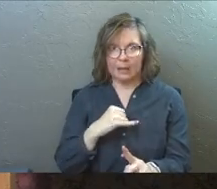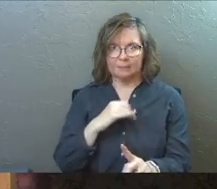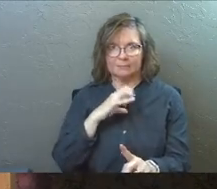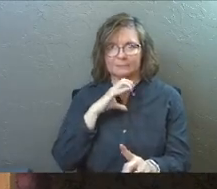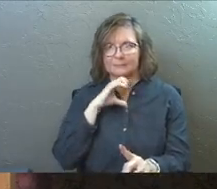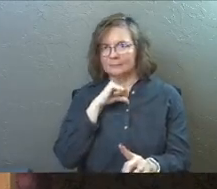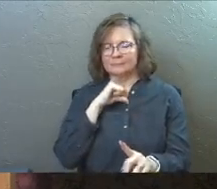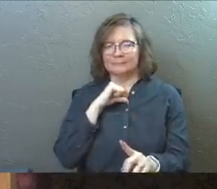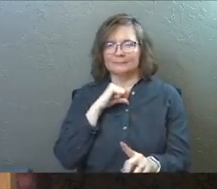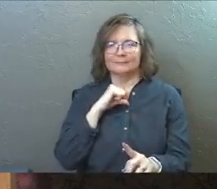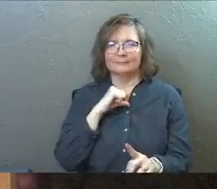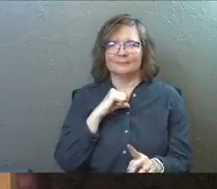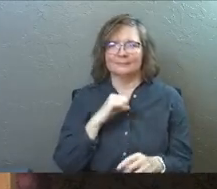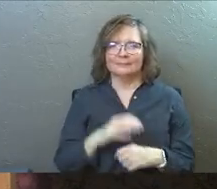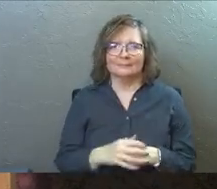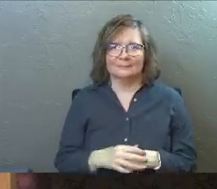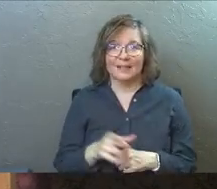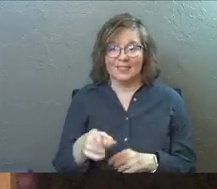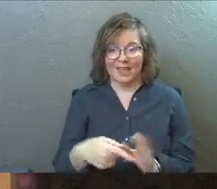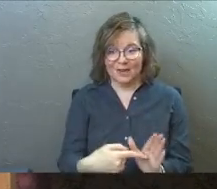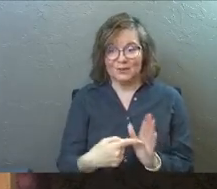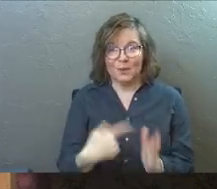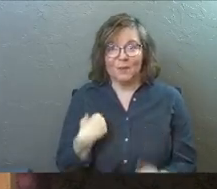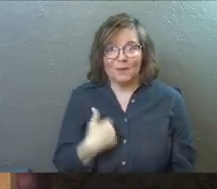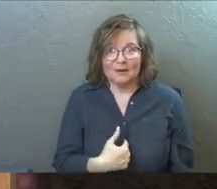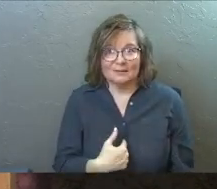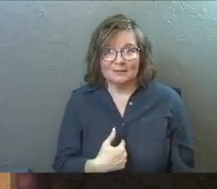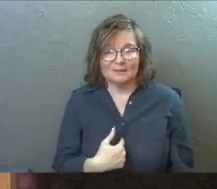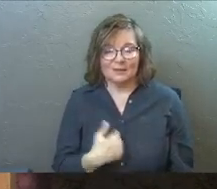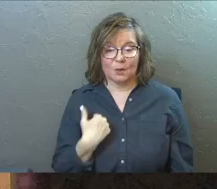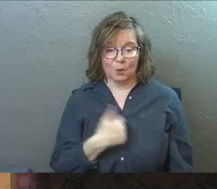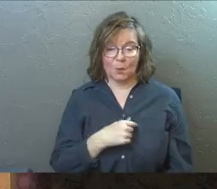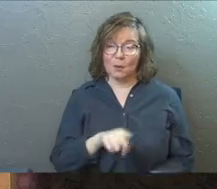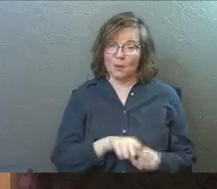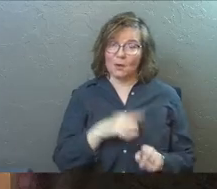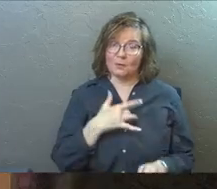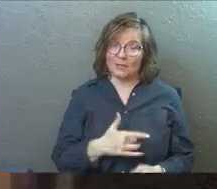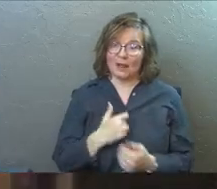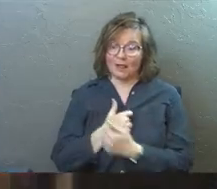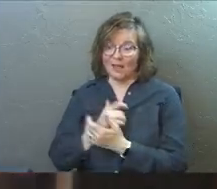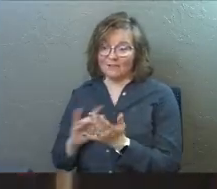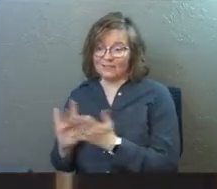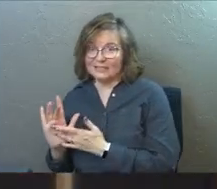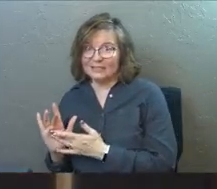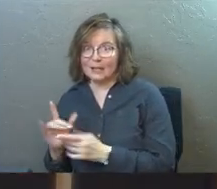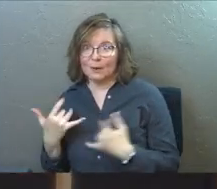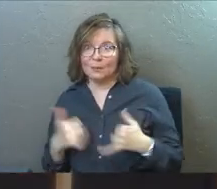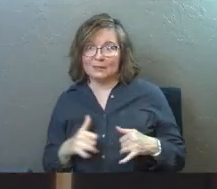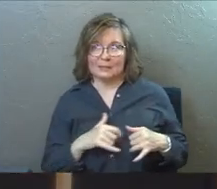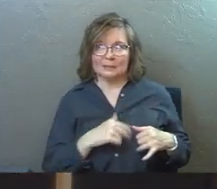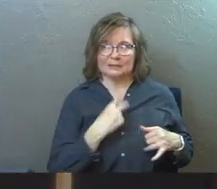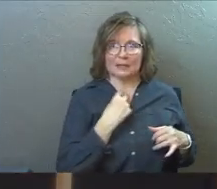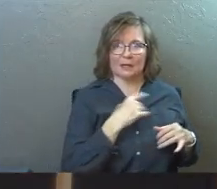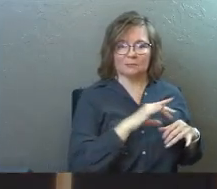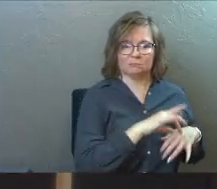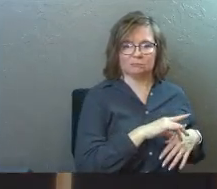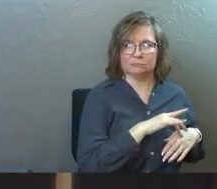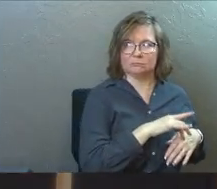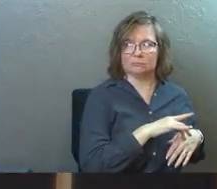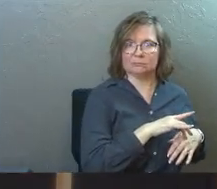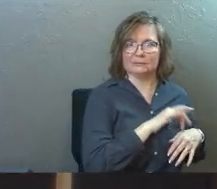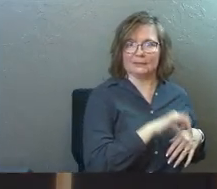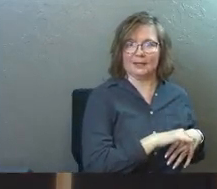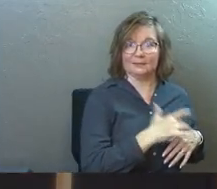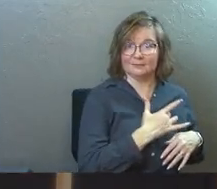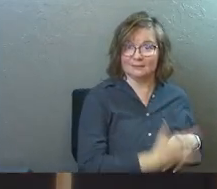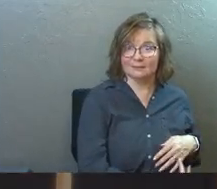So they're the stand in for us, right? Because we also love Jesus, but we still kind of stuck in this right side up kingdom.